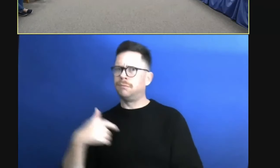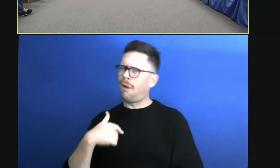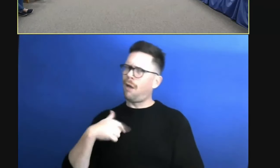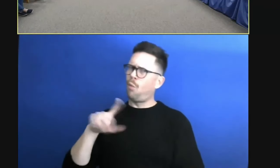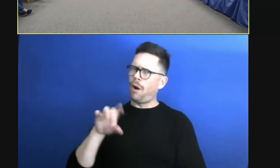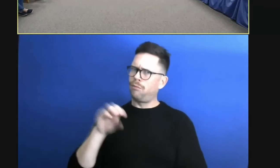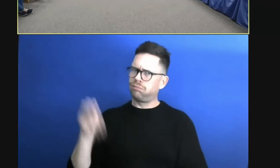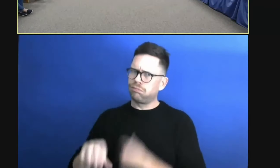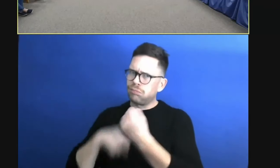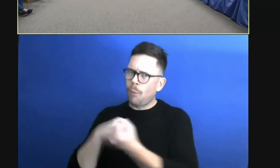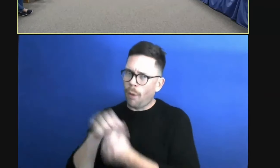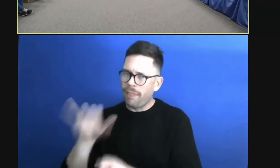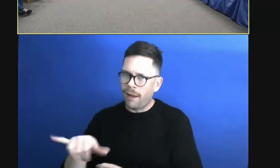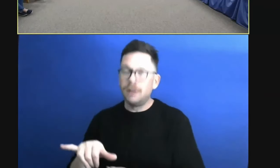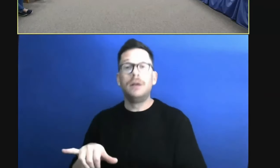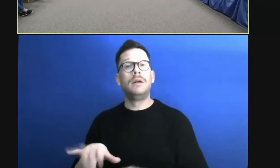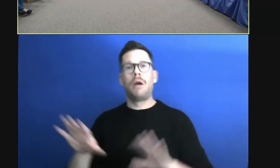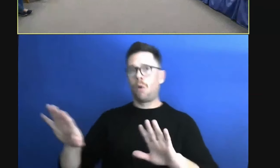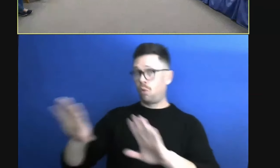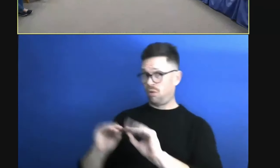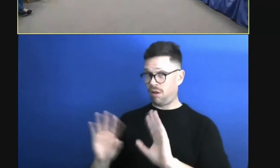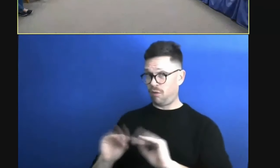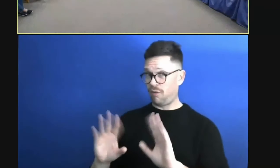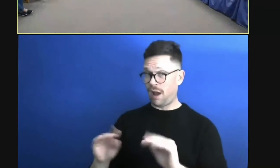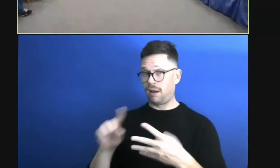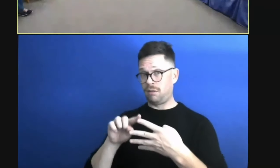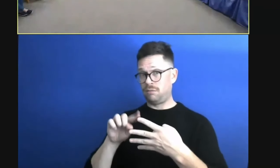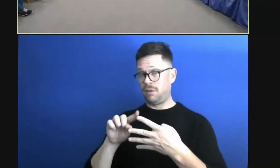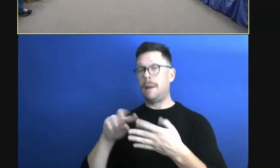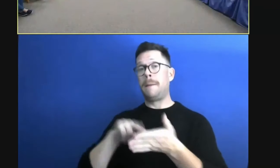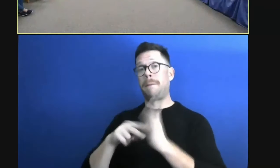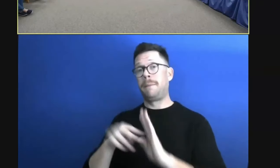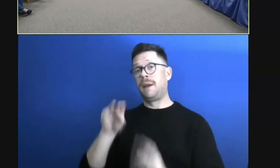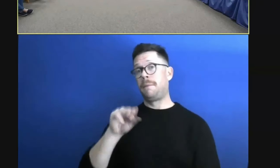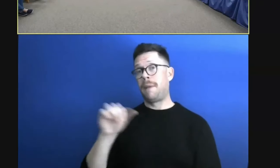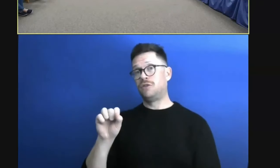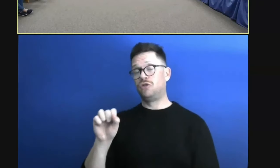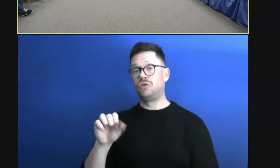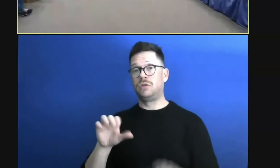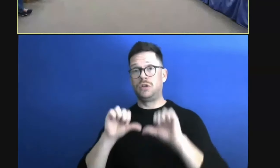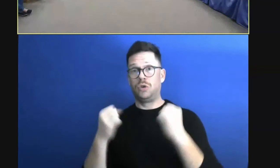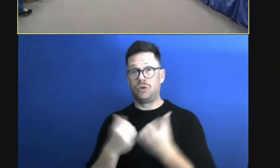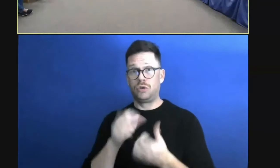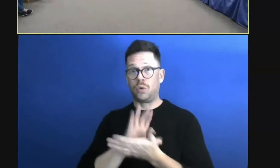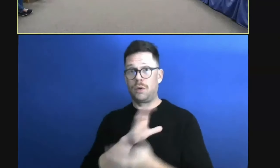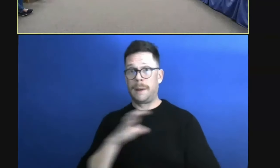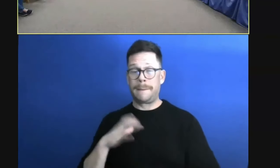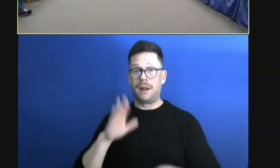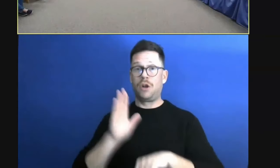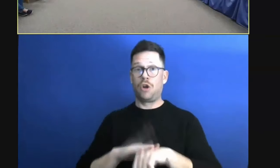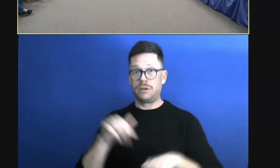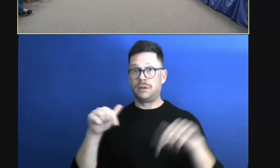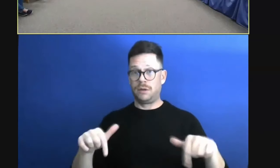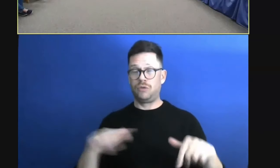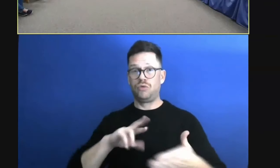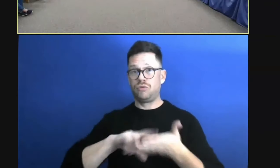MCAS. Um, so the resolution as voted would be that the Massachusetts Association of School Committee has called upon the legislation to establish a commission to